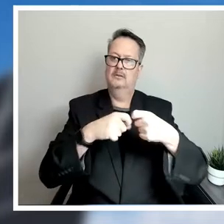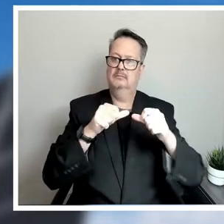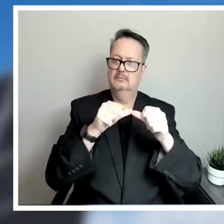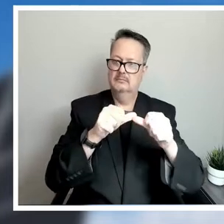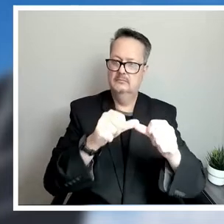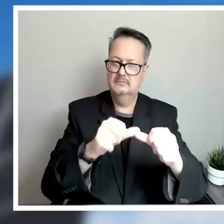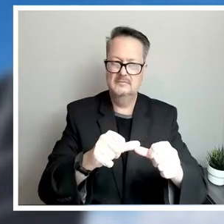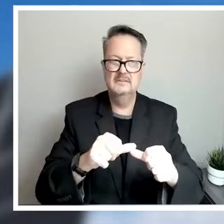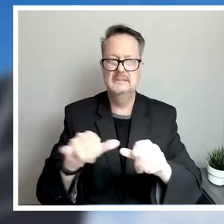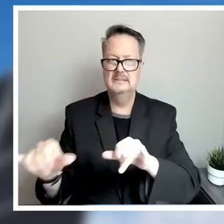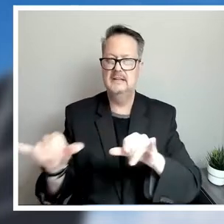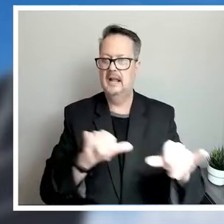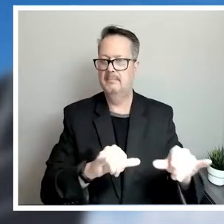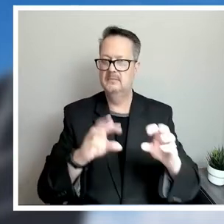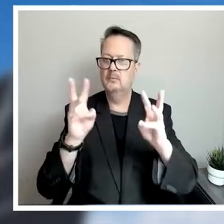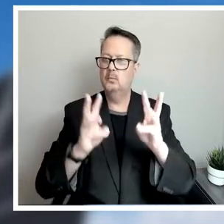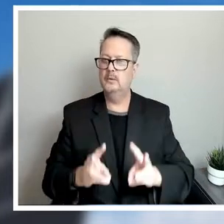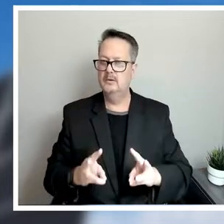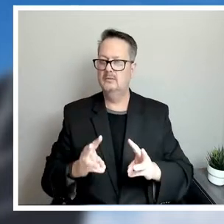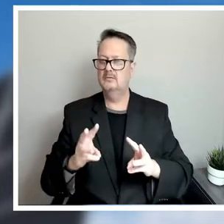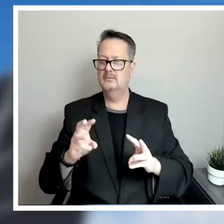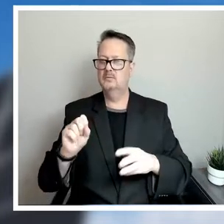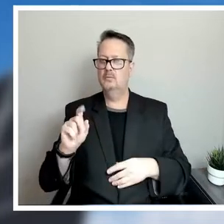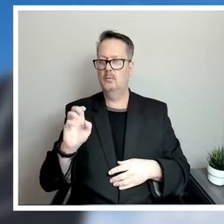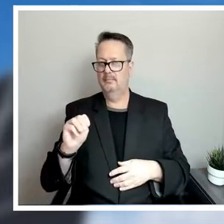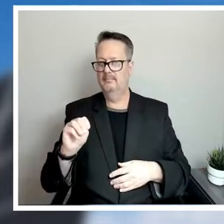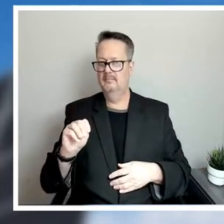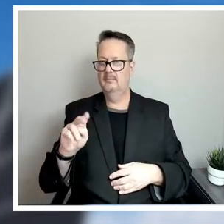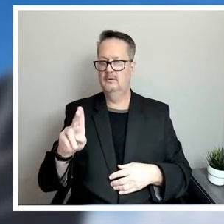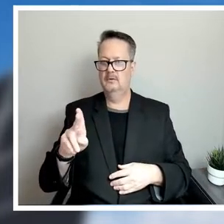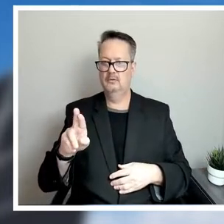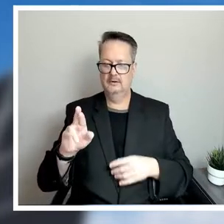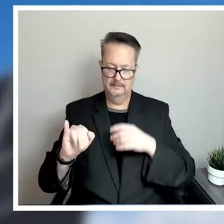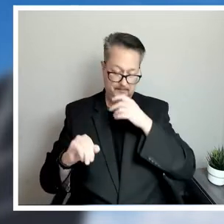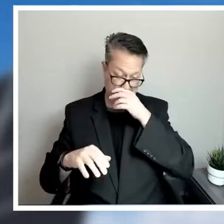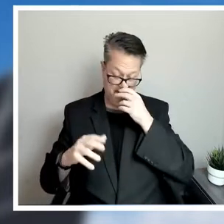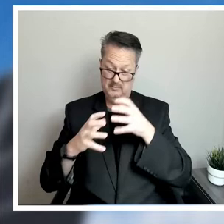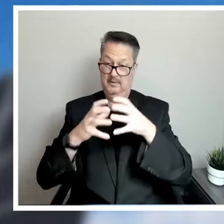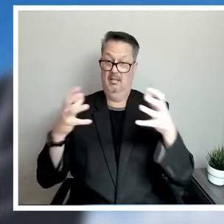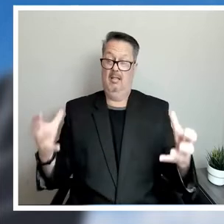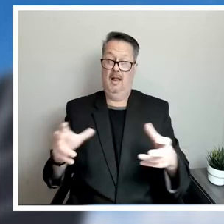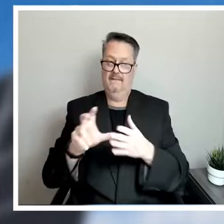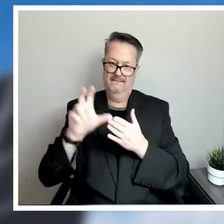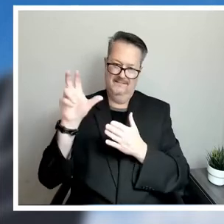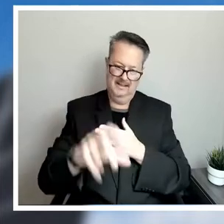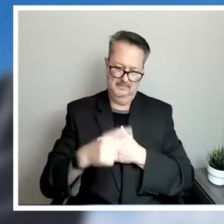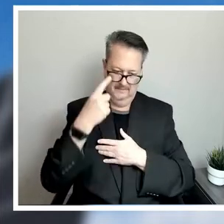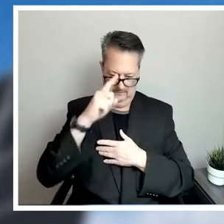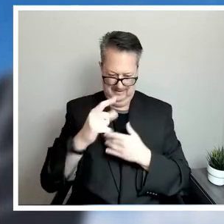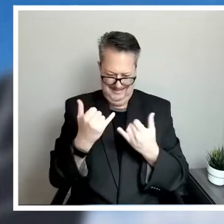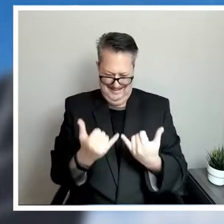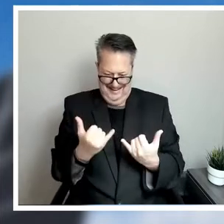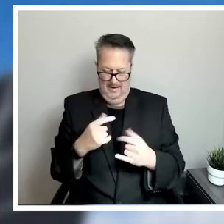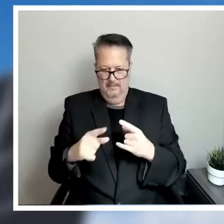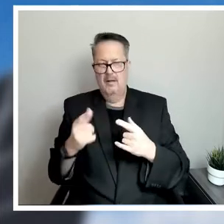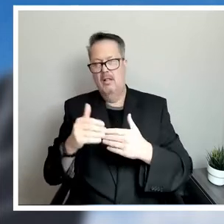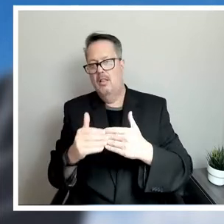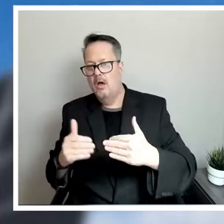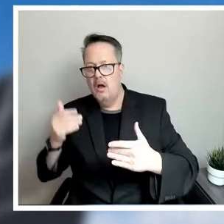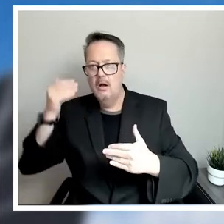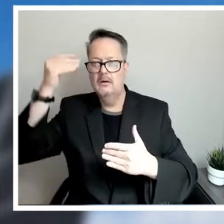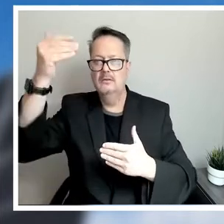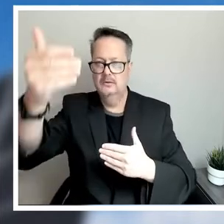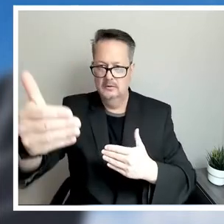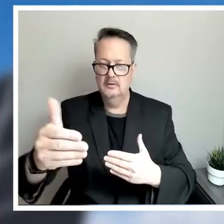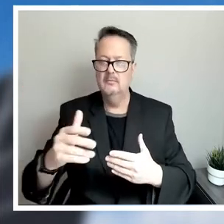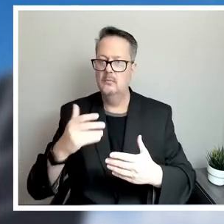control, there's been a lot of investment so far in the near term, and there's still longer term investments that we have planned for. There's still obviously a lot of things not in